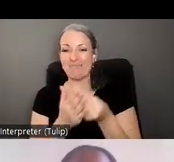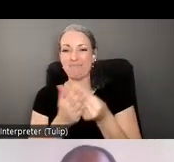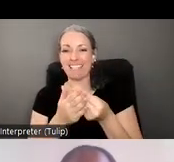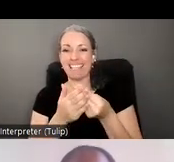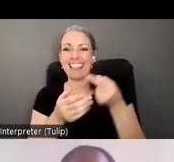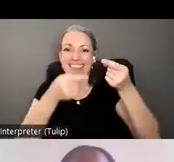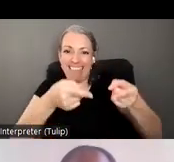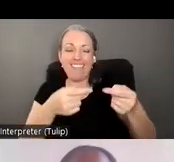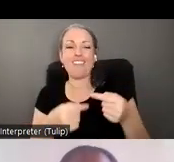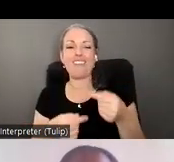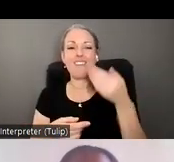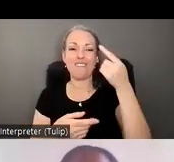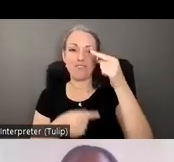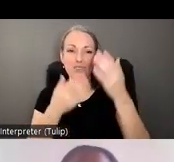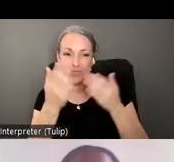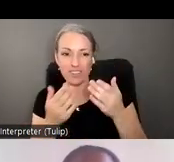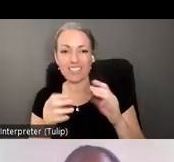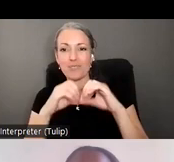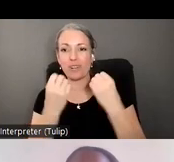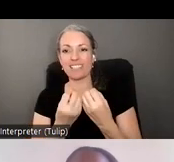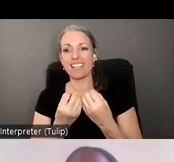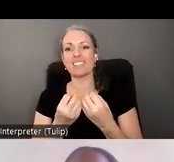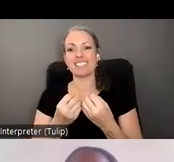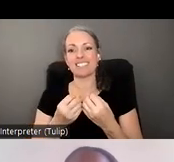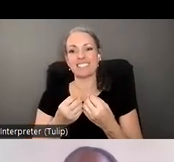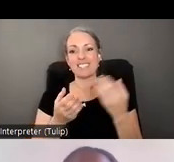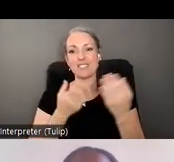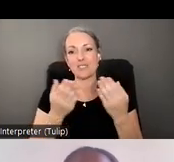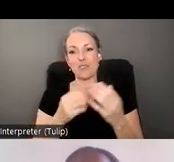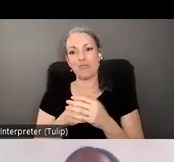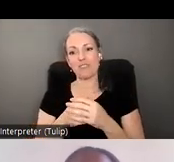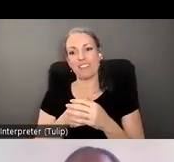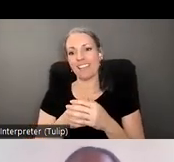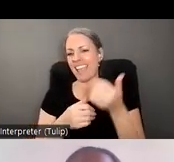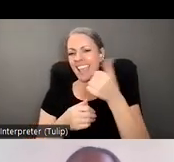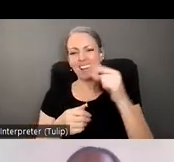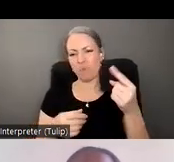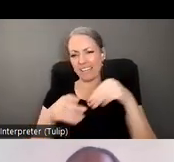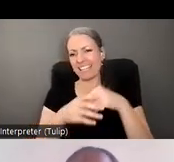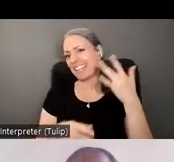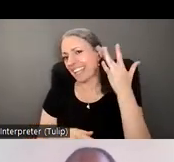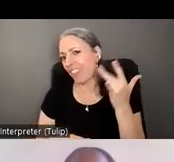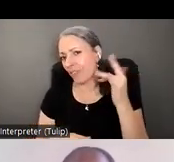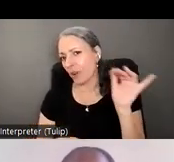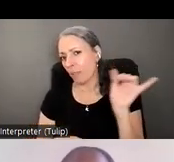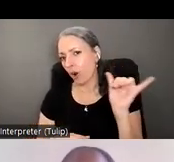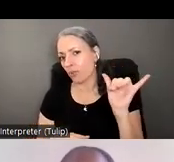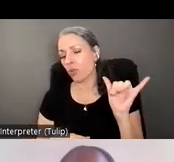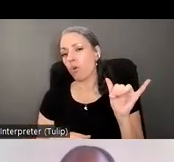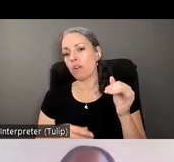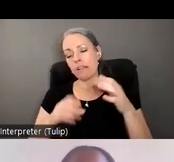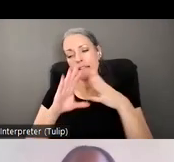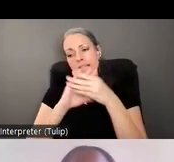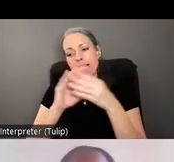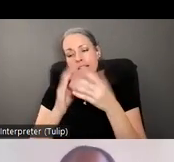services um organizations who are serving um you know anyone in california but also they express their interest